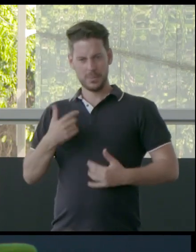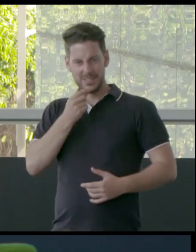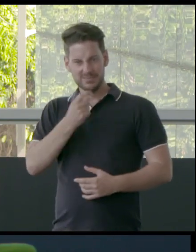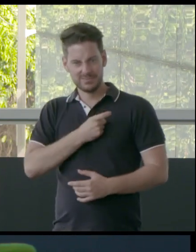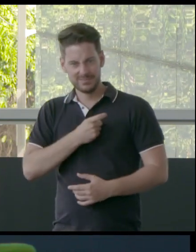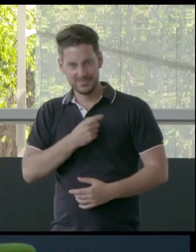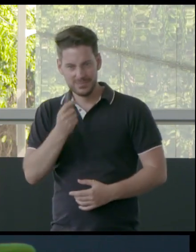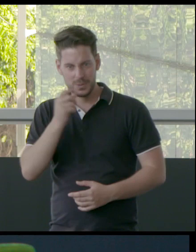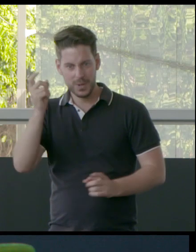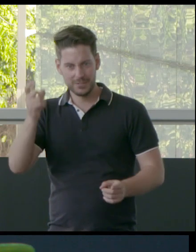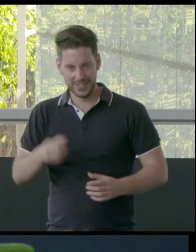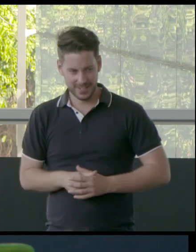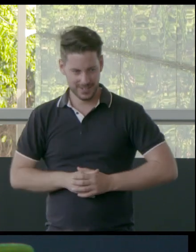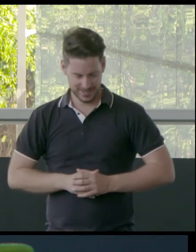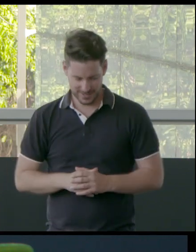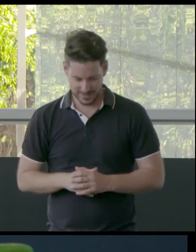actually.